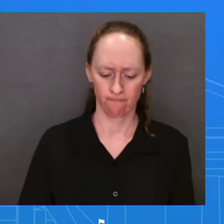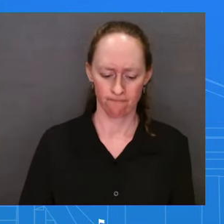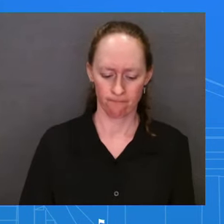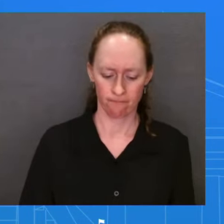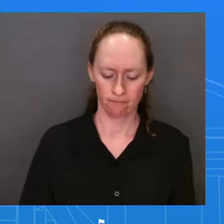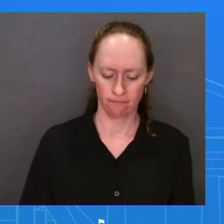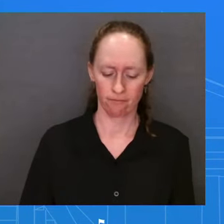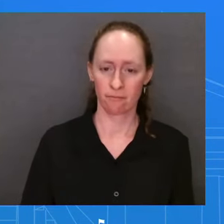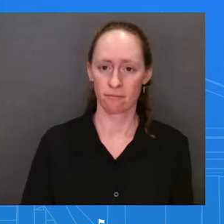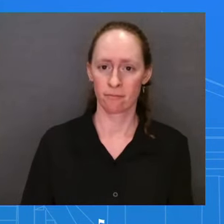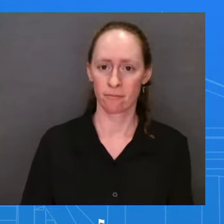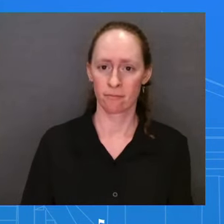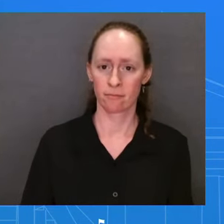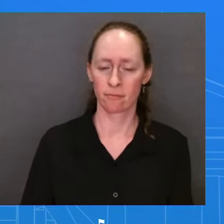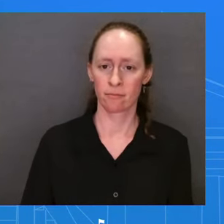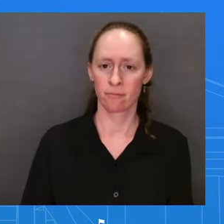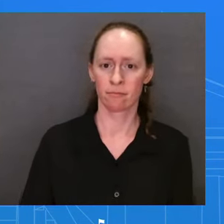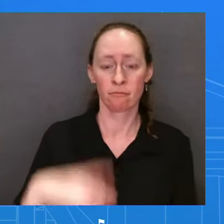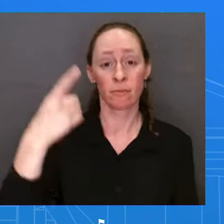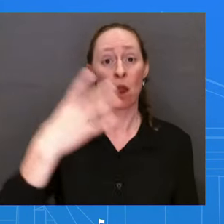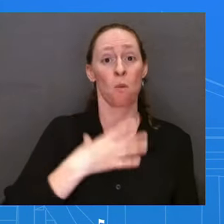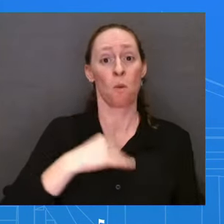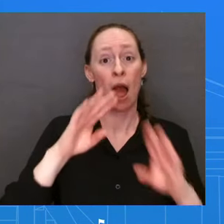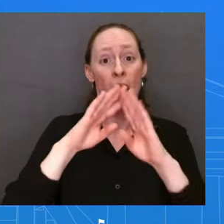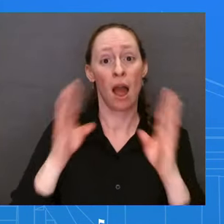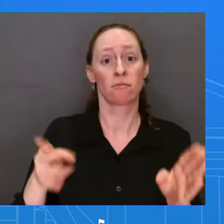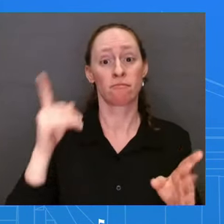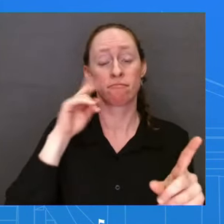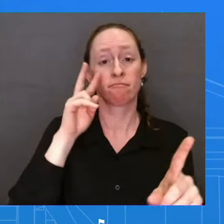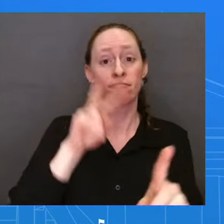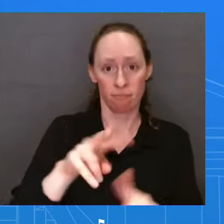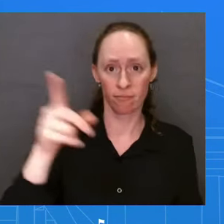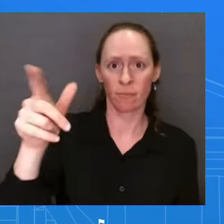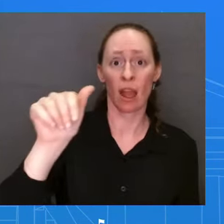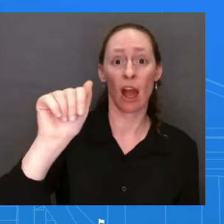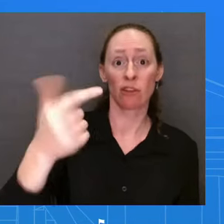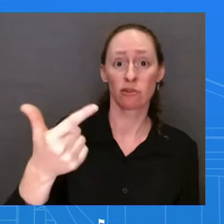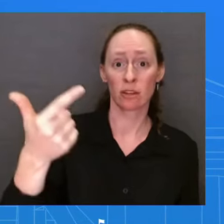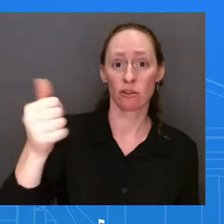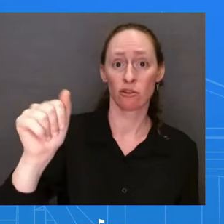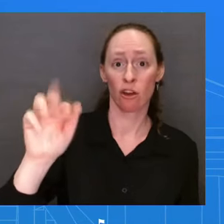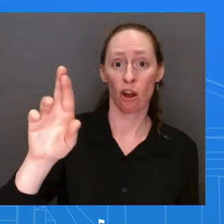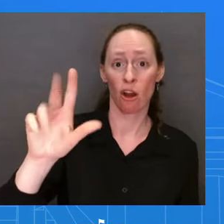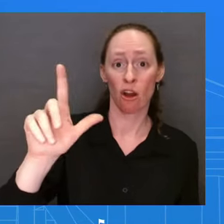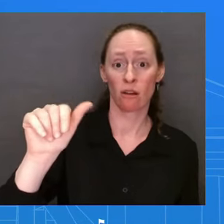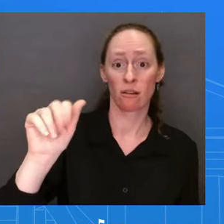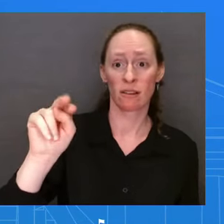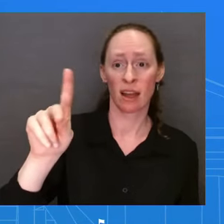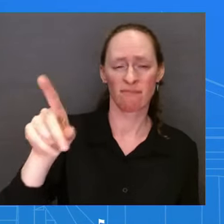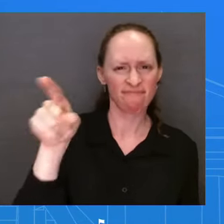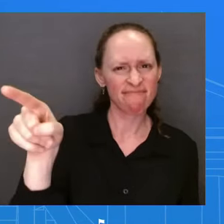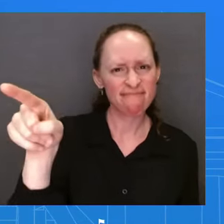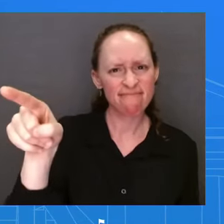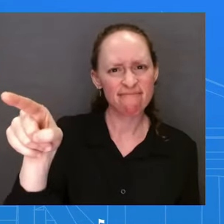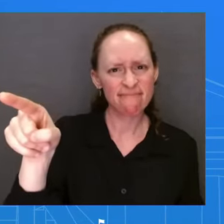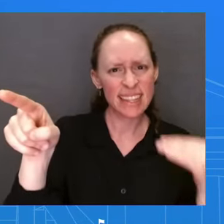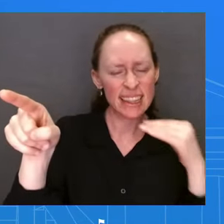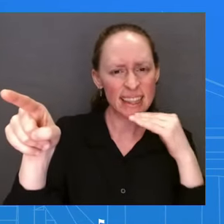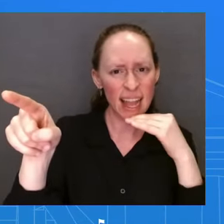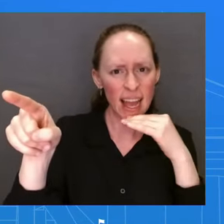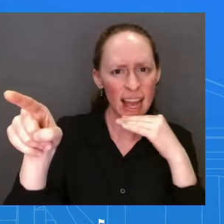committed perjury when he testified under oath that Delaware U.S. David Weiss could bring charges outside of his district. I don't have any comment on this. Anita,